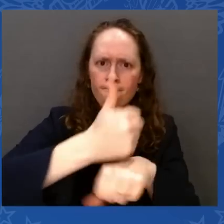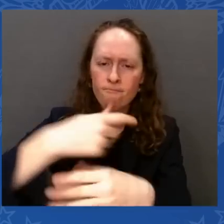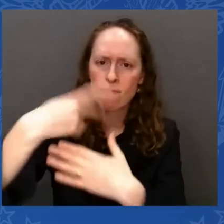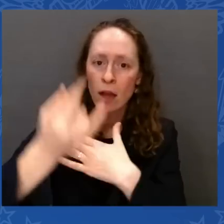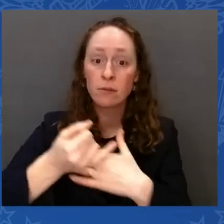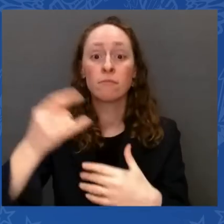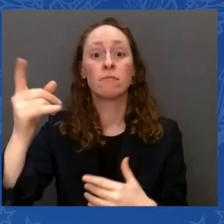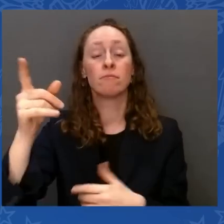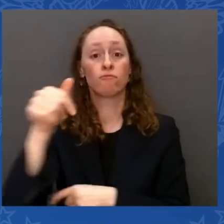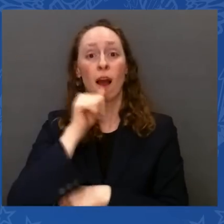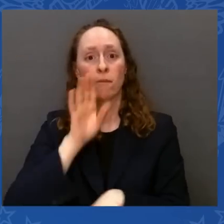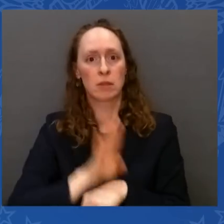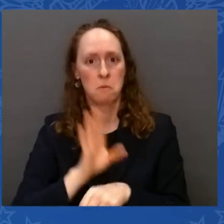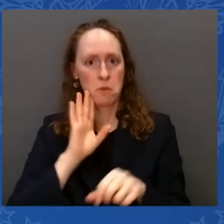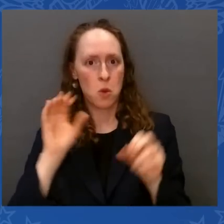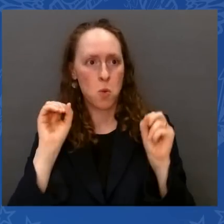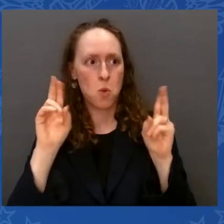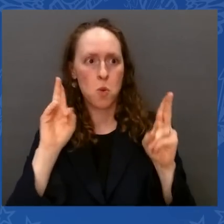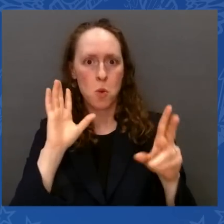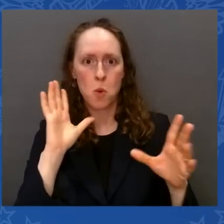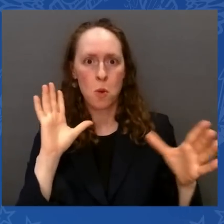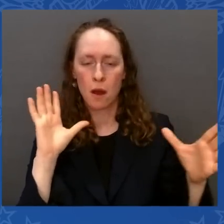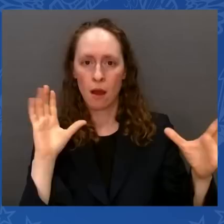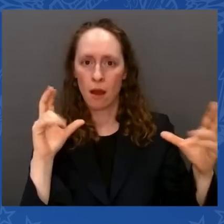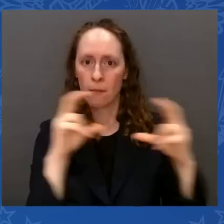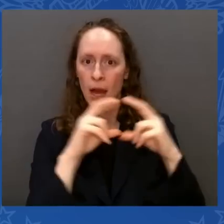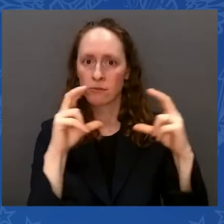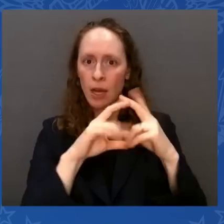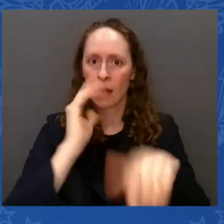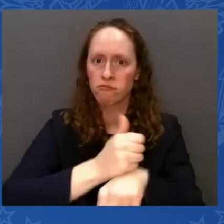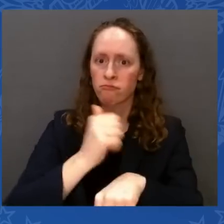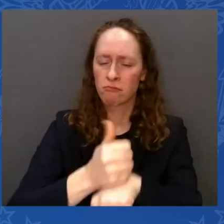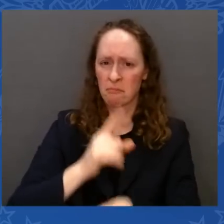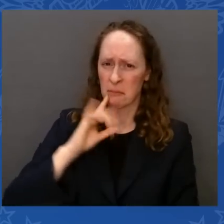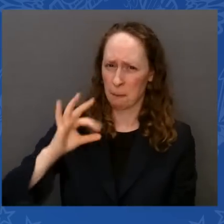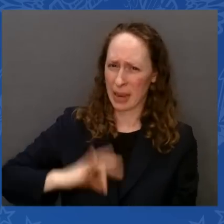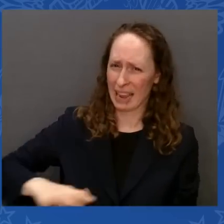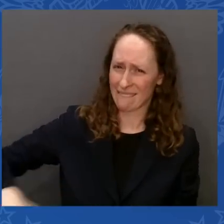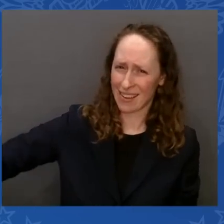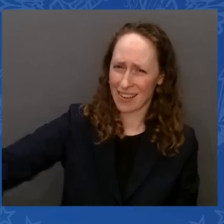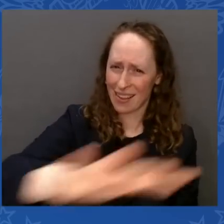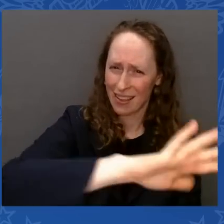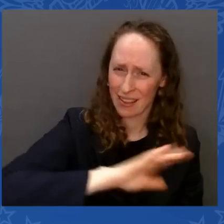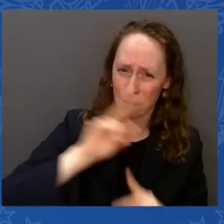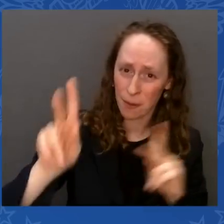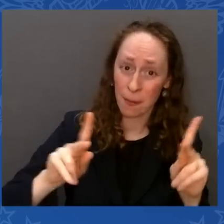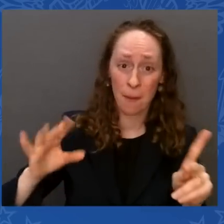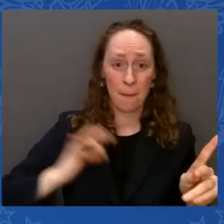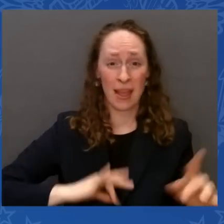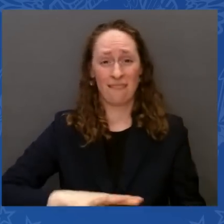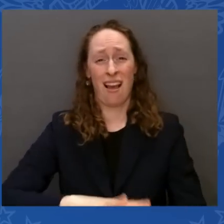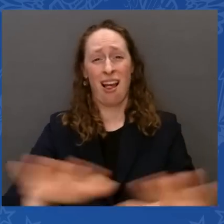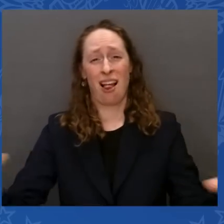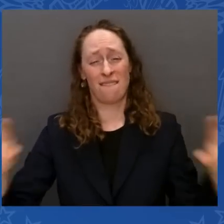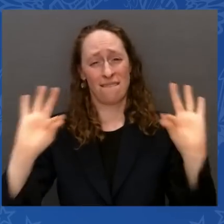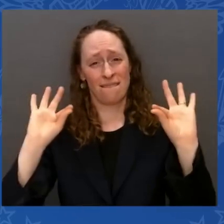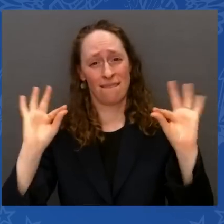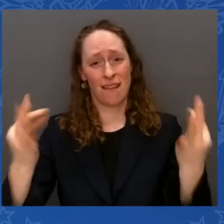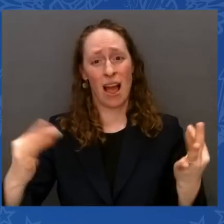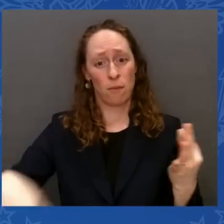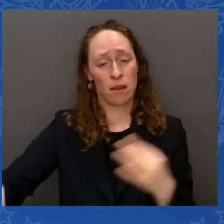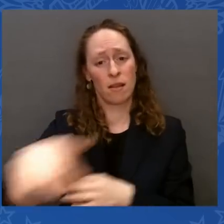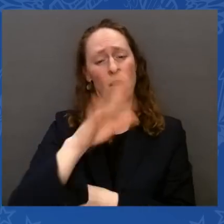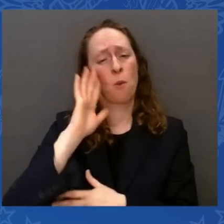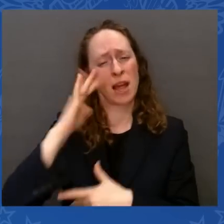and American families. And we're going to let people know. We're going to get this done. We're going to let them know, though. We're going so far as the print